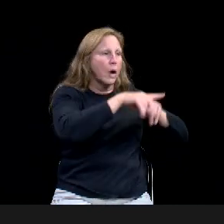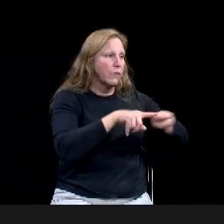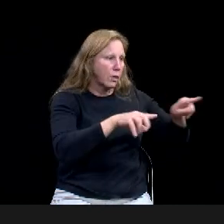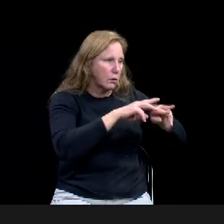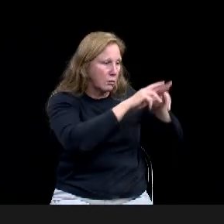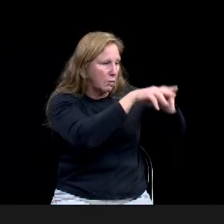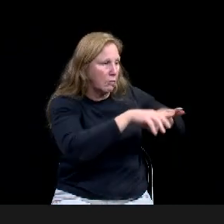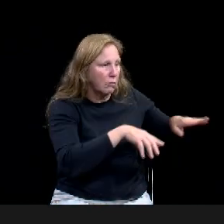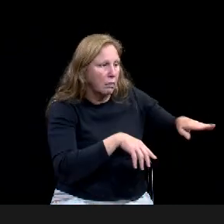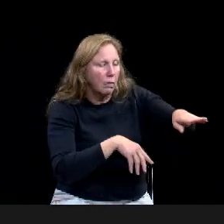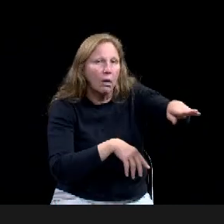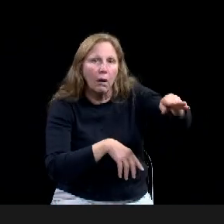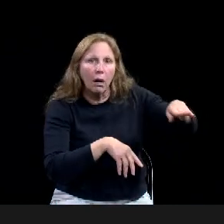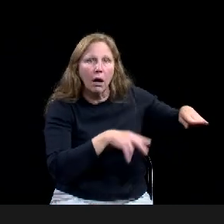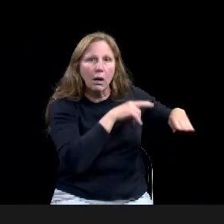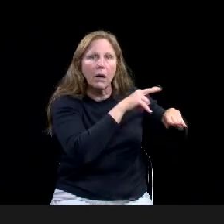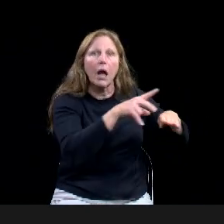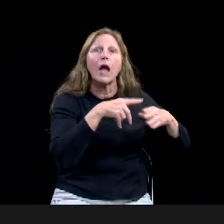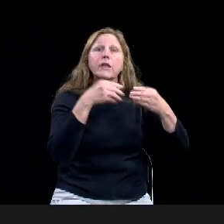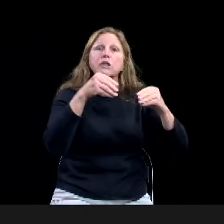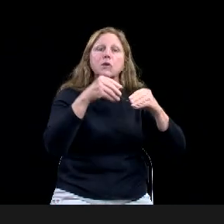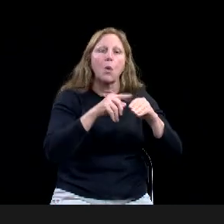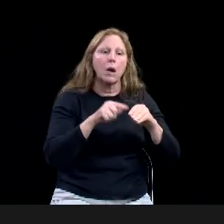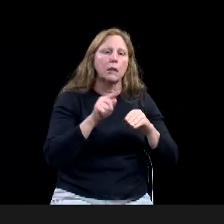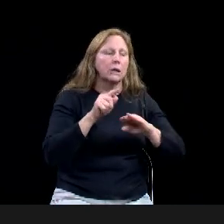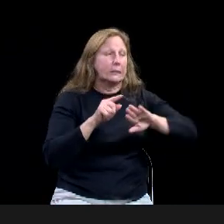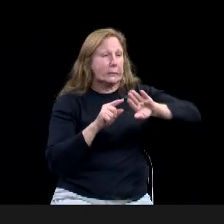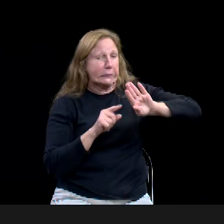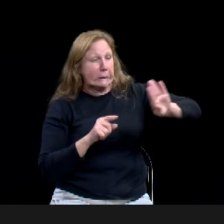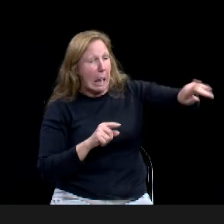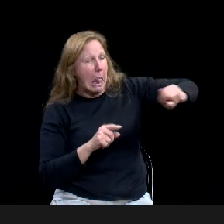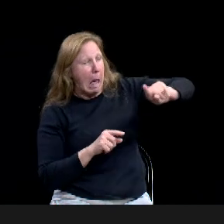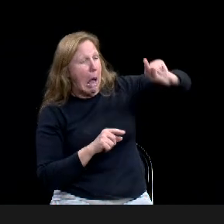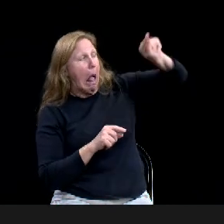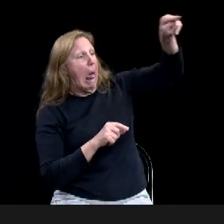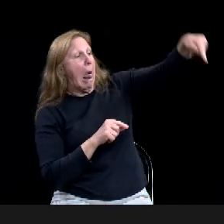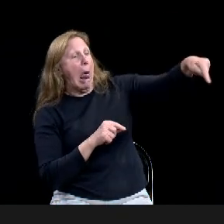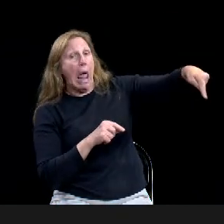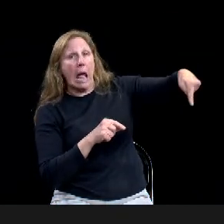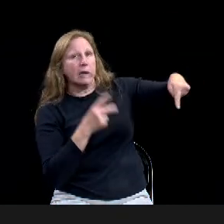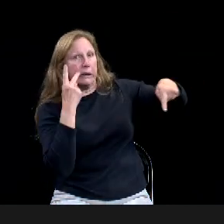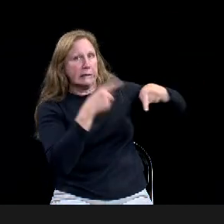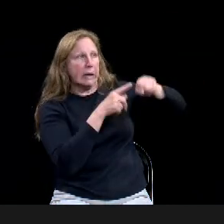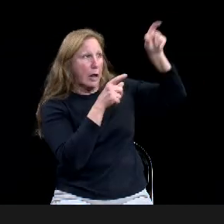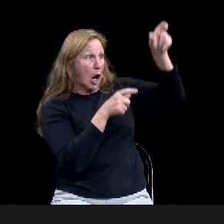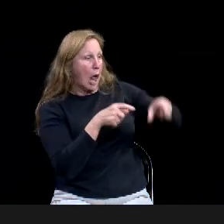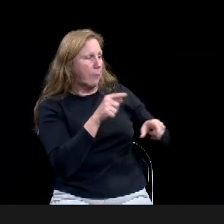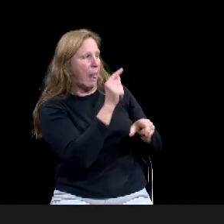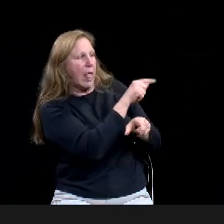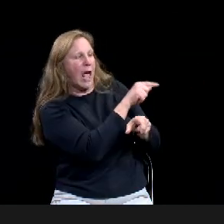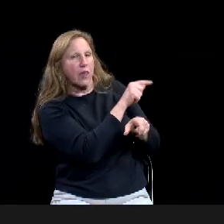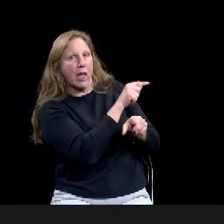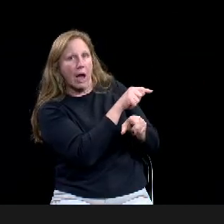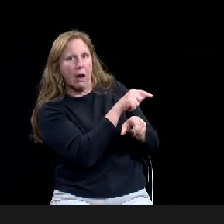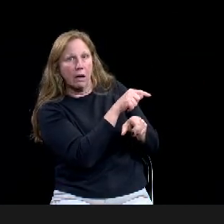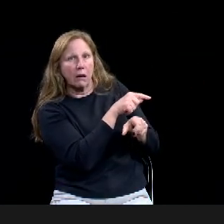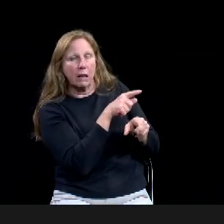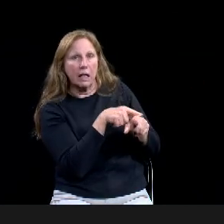uh, as an exit spirit, uh, exit area of retail directly into this, uh, entry lobby.